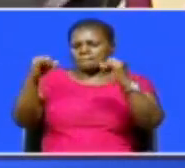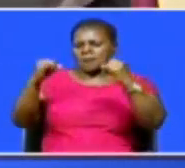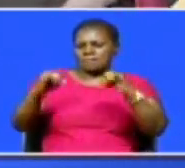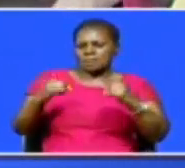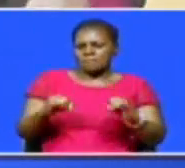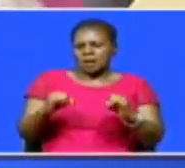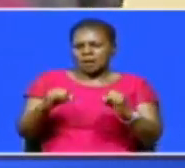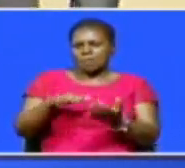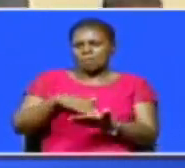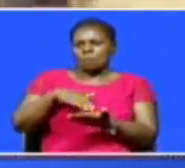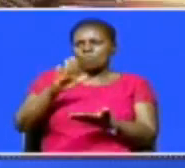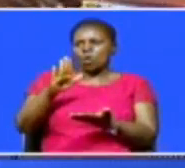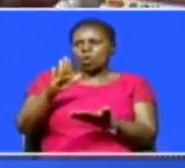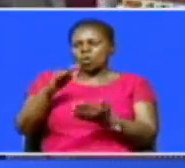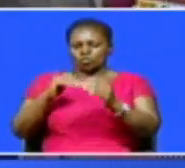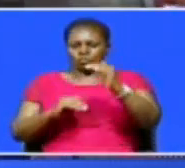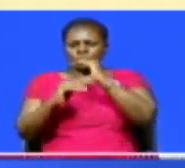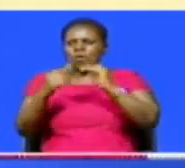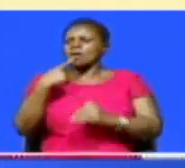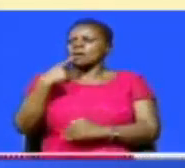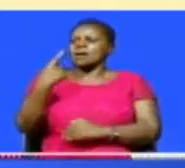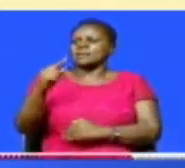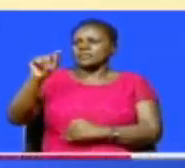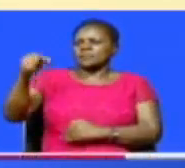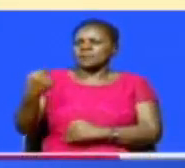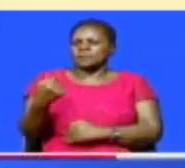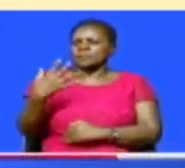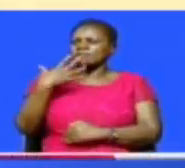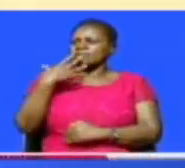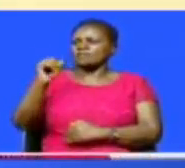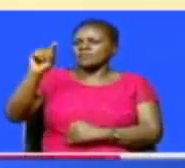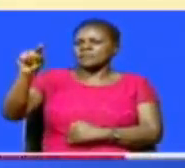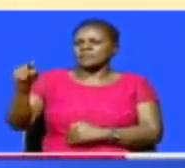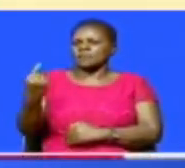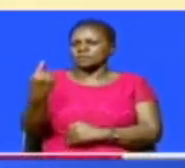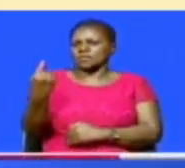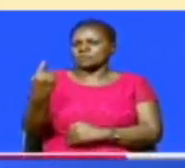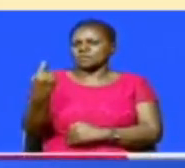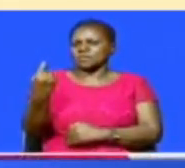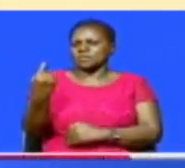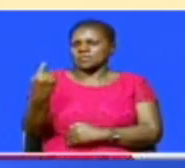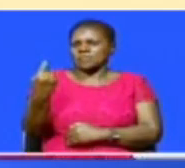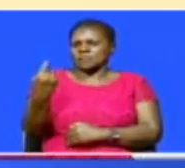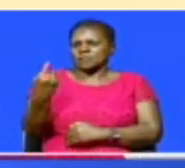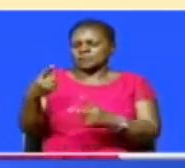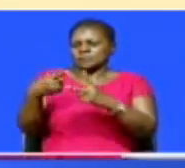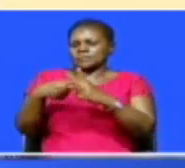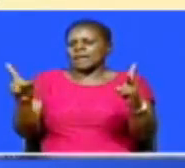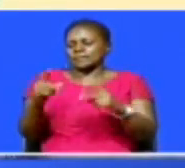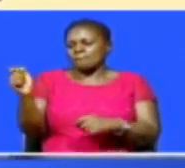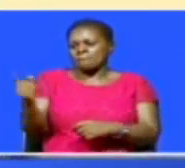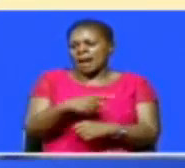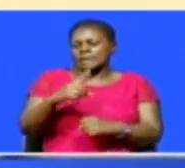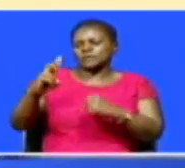of increased coverage limit from 100,000 shillings to 500,000 shillings will come into effect starting